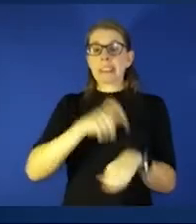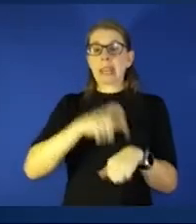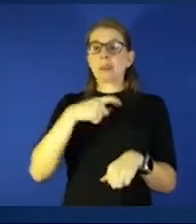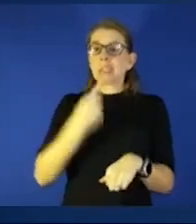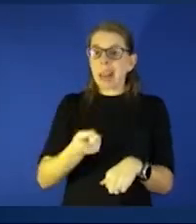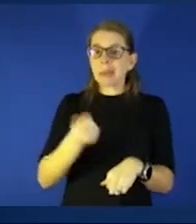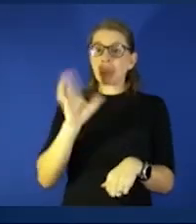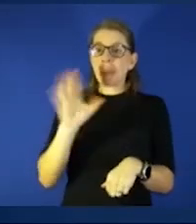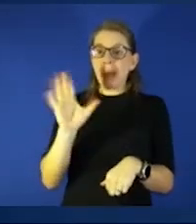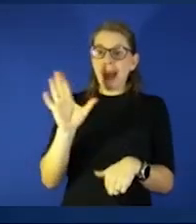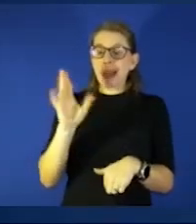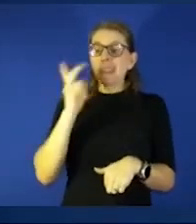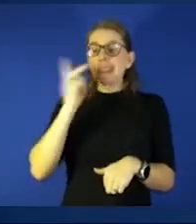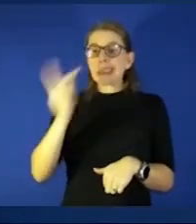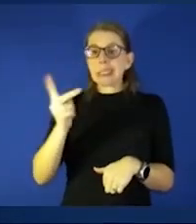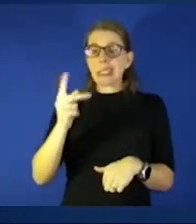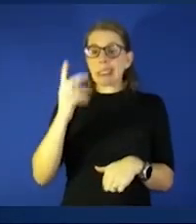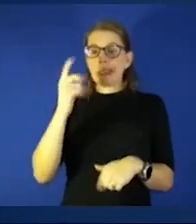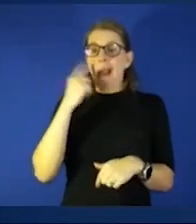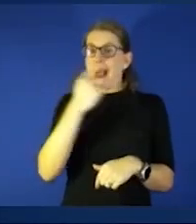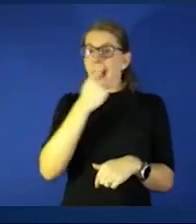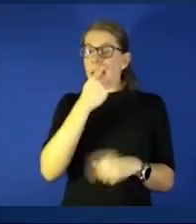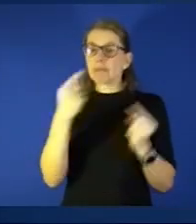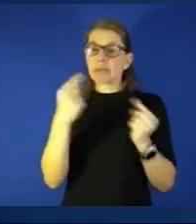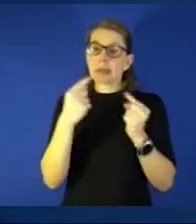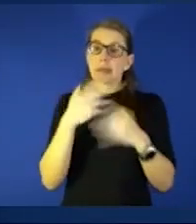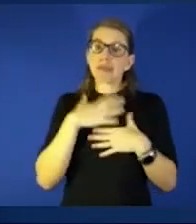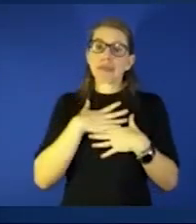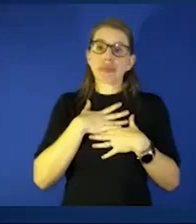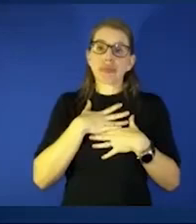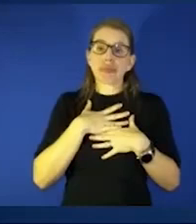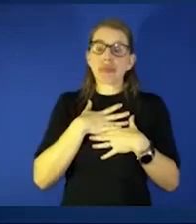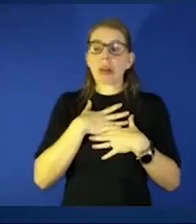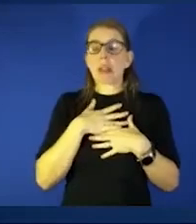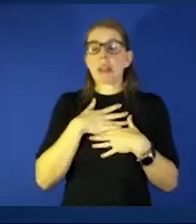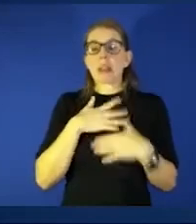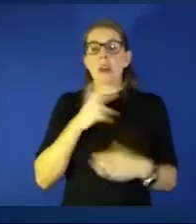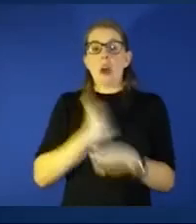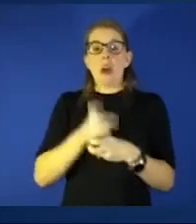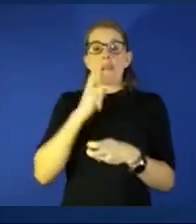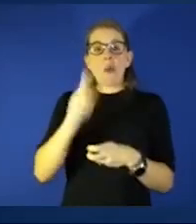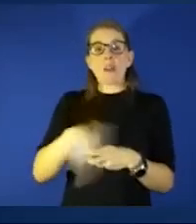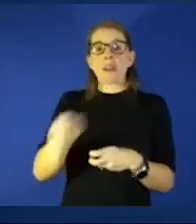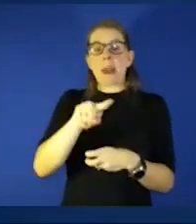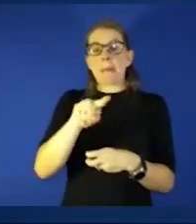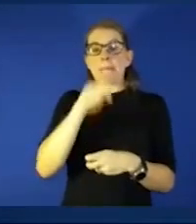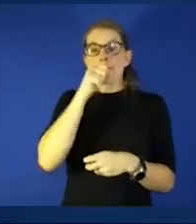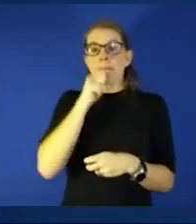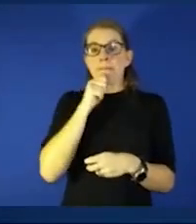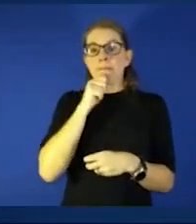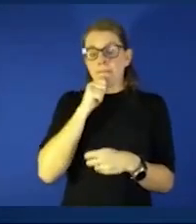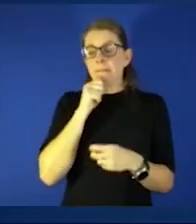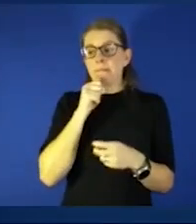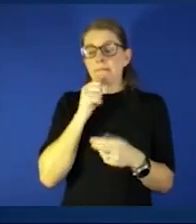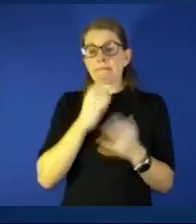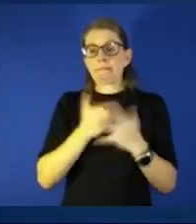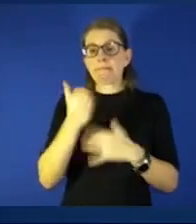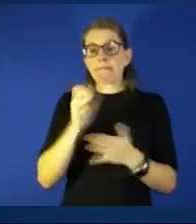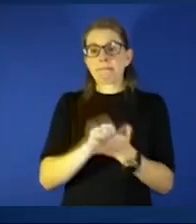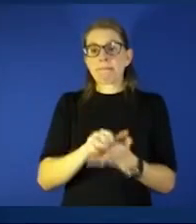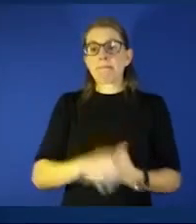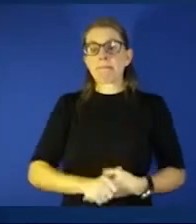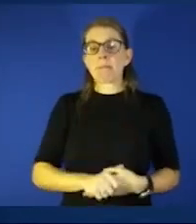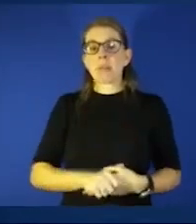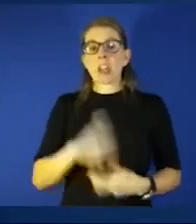the pain in their eyes and just seeing how hard it is for them to go through it's hard for us there's there's nothing